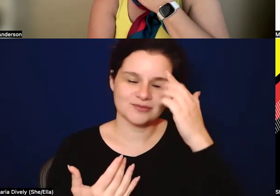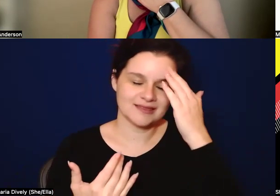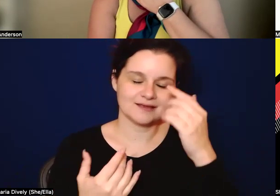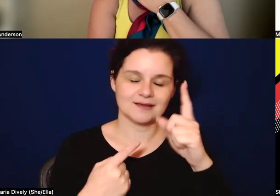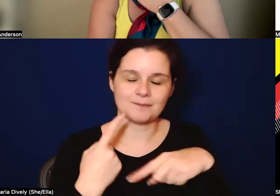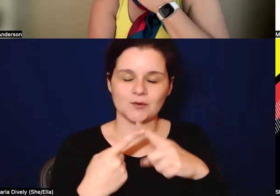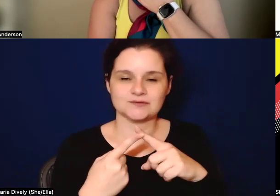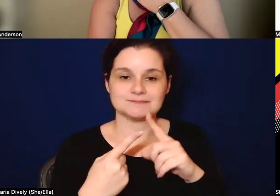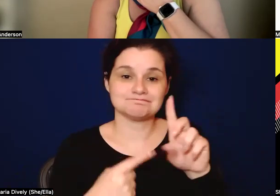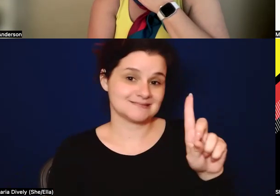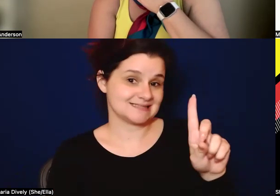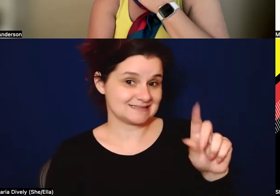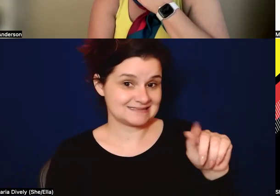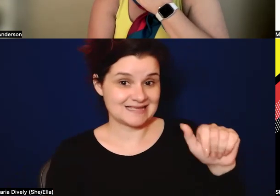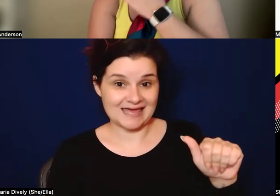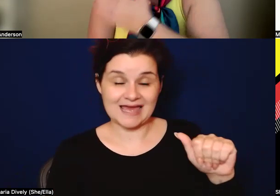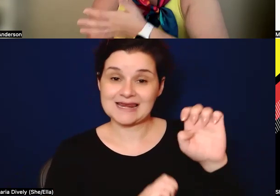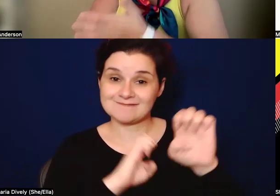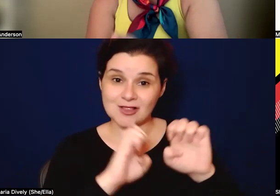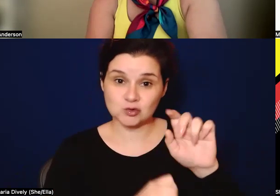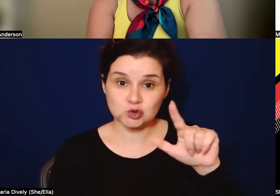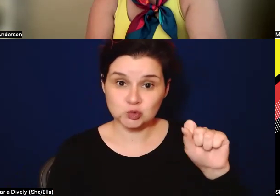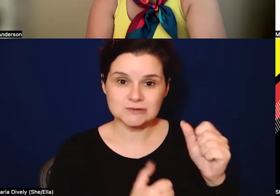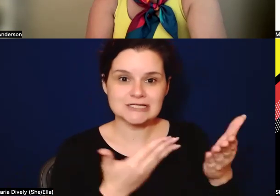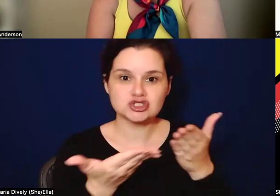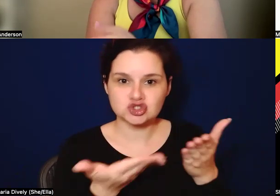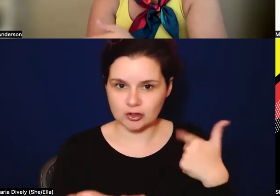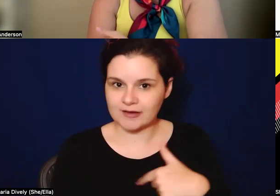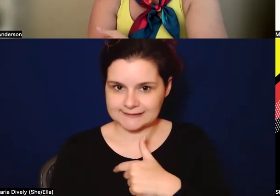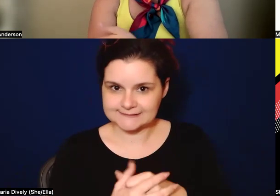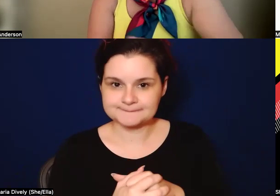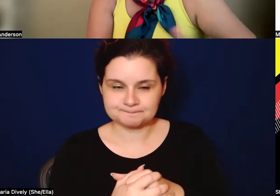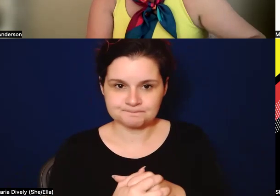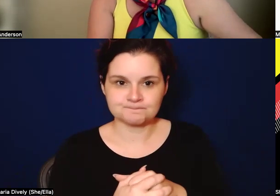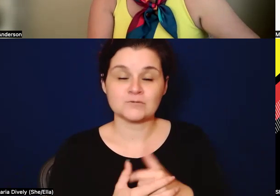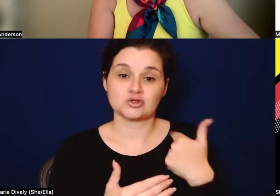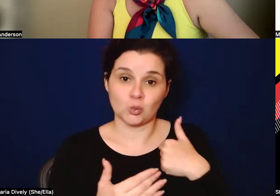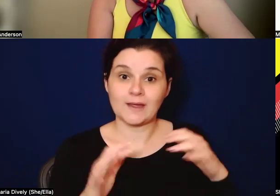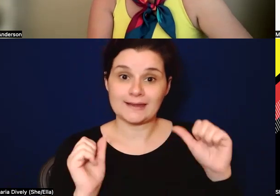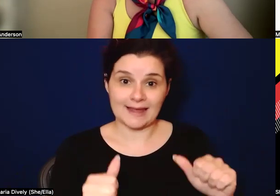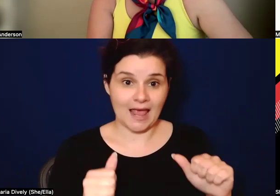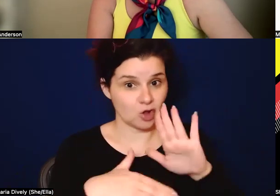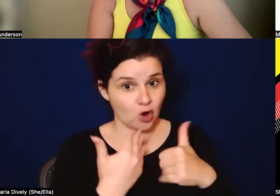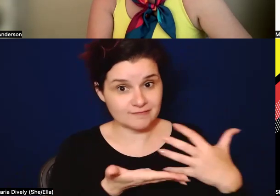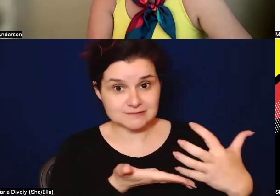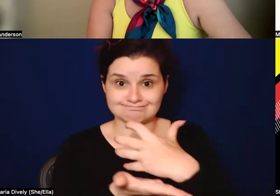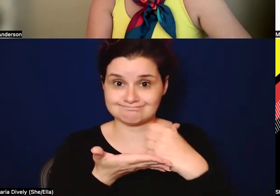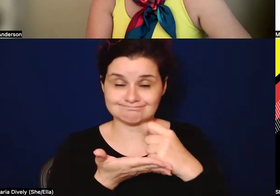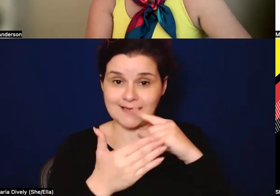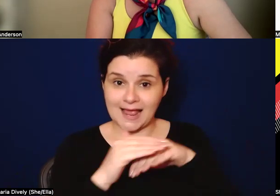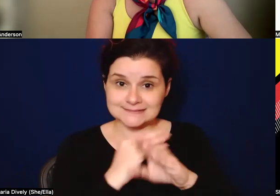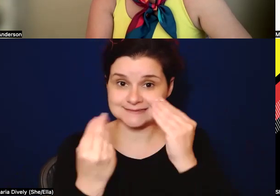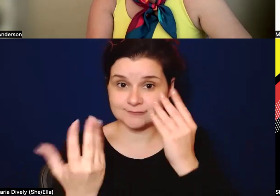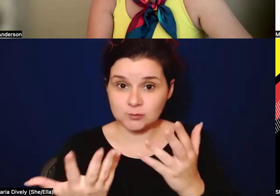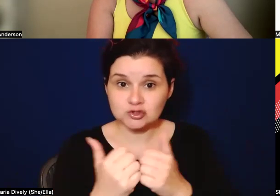um, data and evaluation tools that serve us so that we collectively can access this information. And, um,